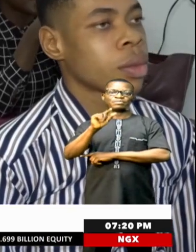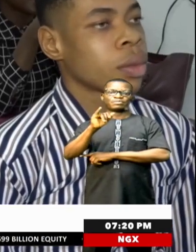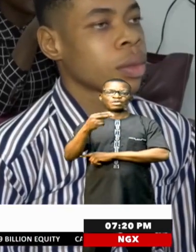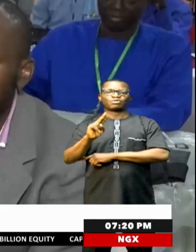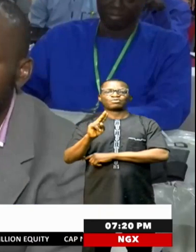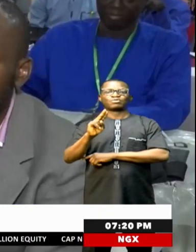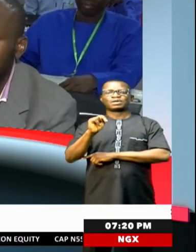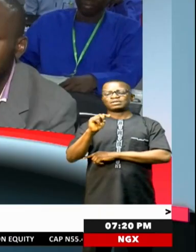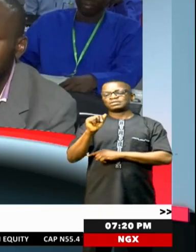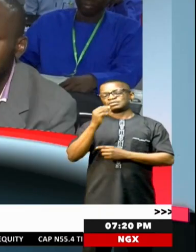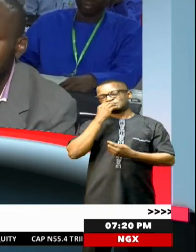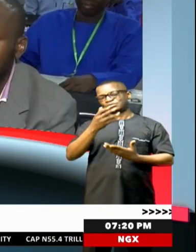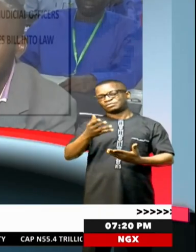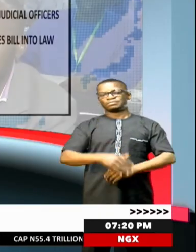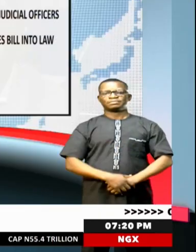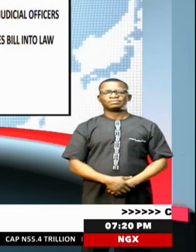NTNUs.